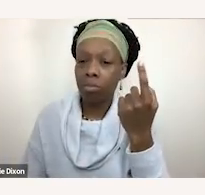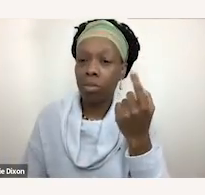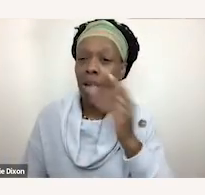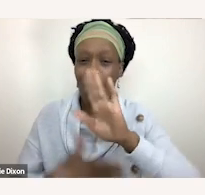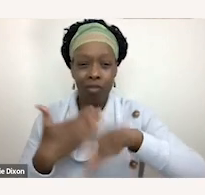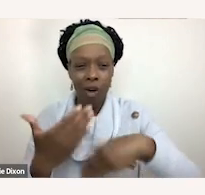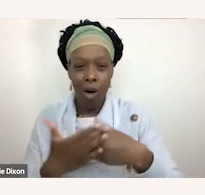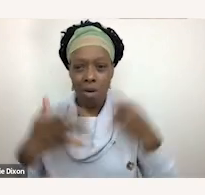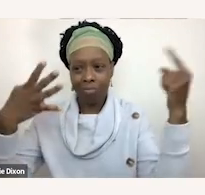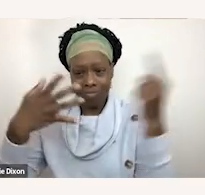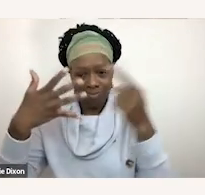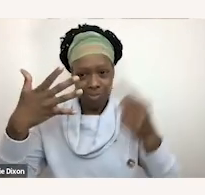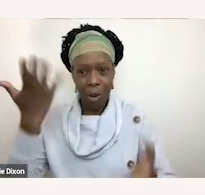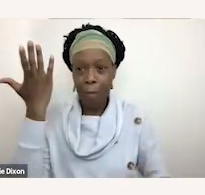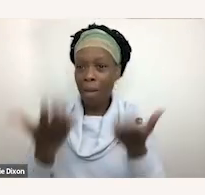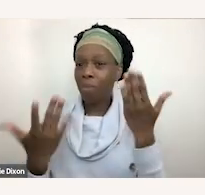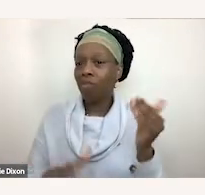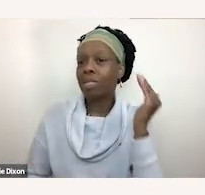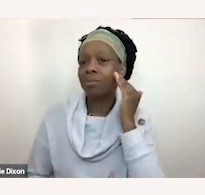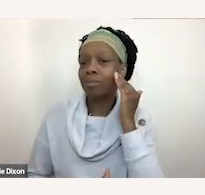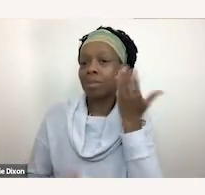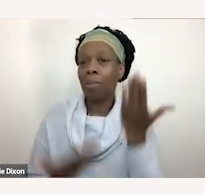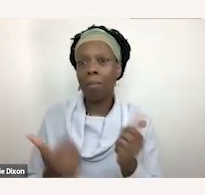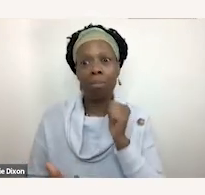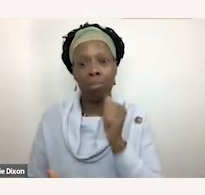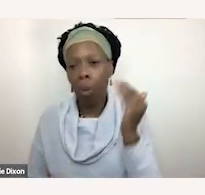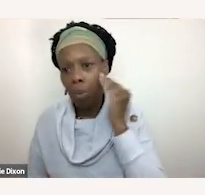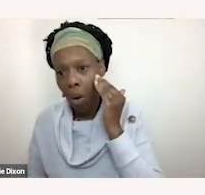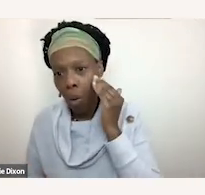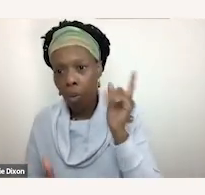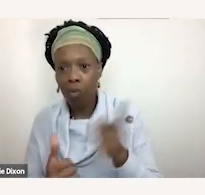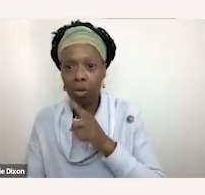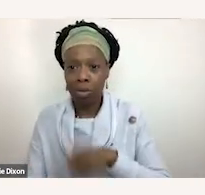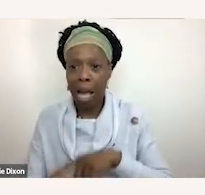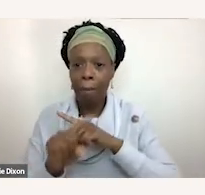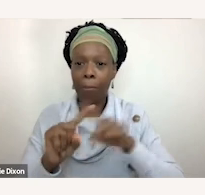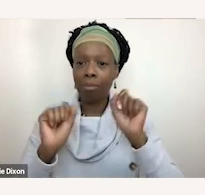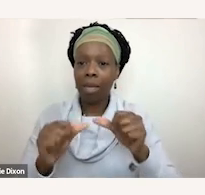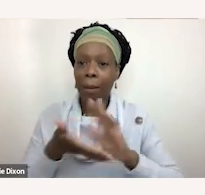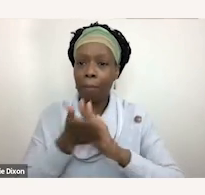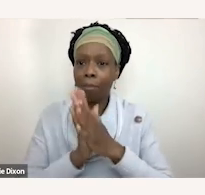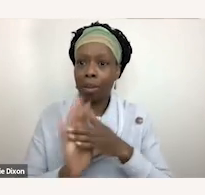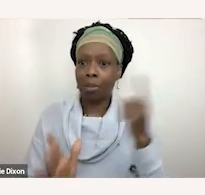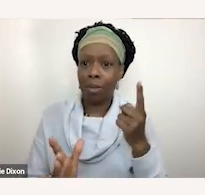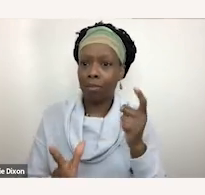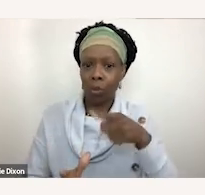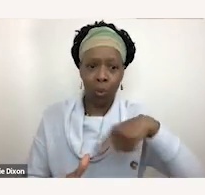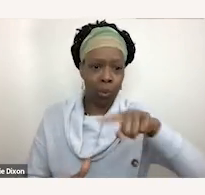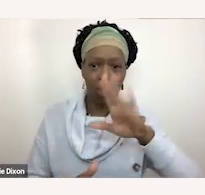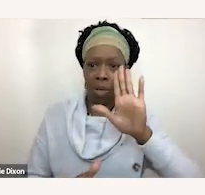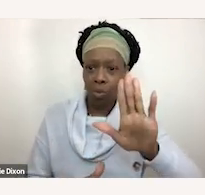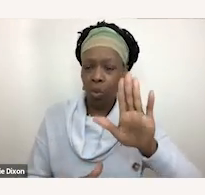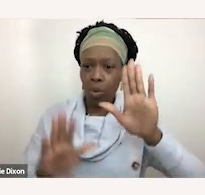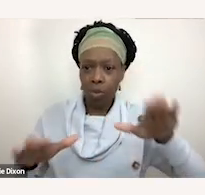that may or may not be new to you and a connection to something that's bigger than you and your child